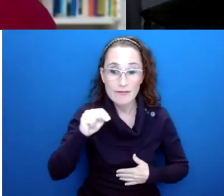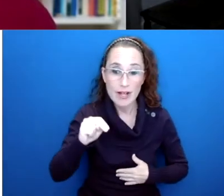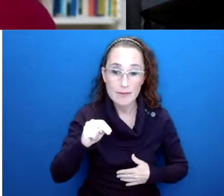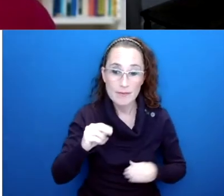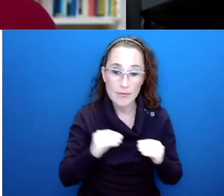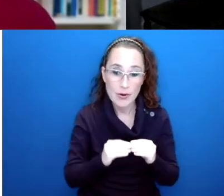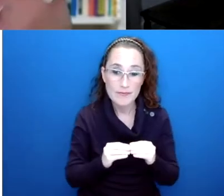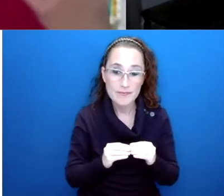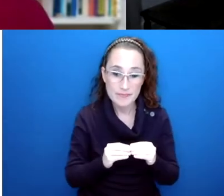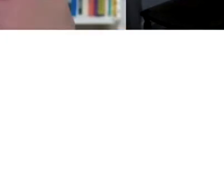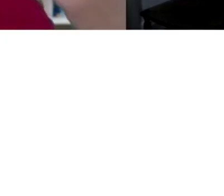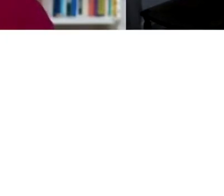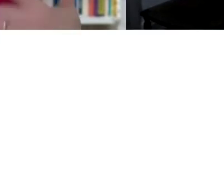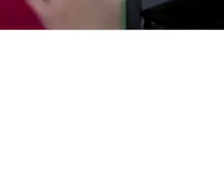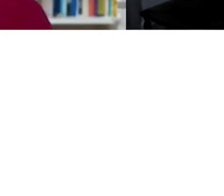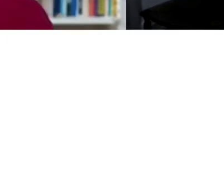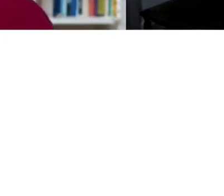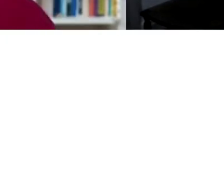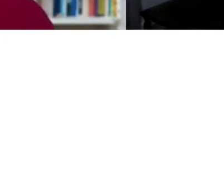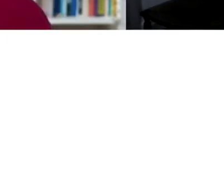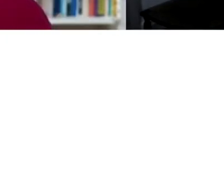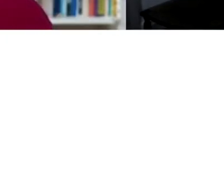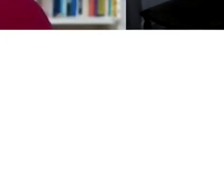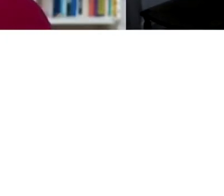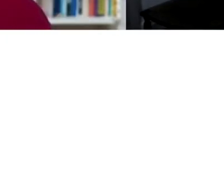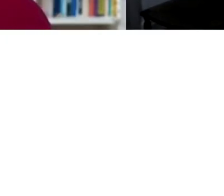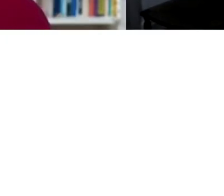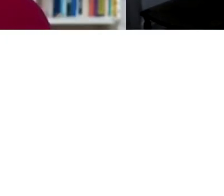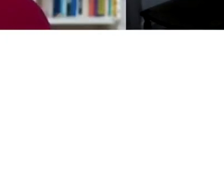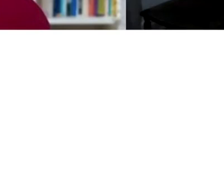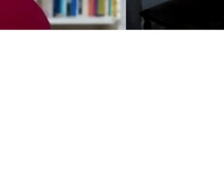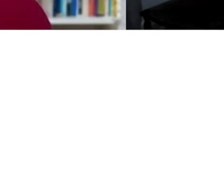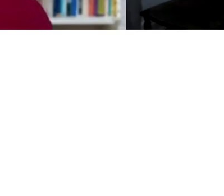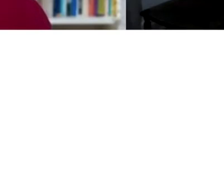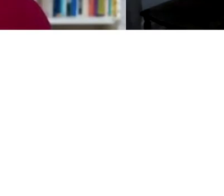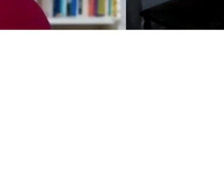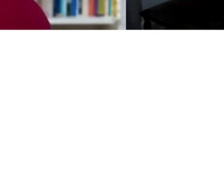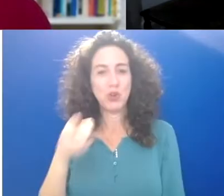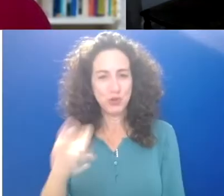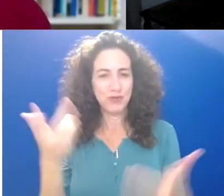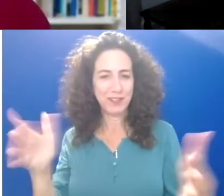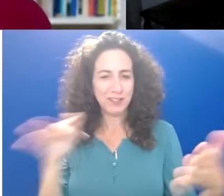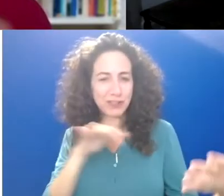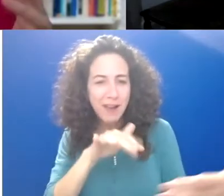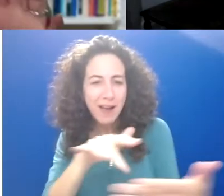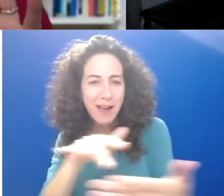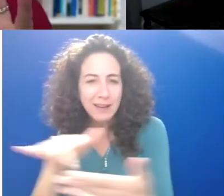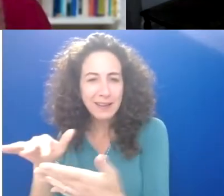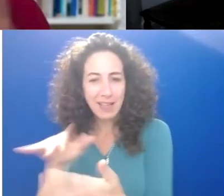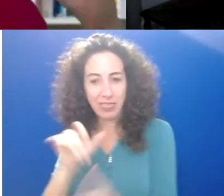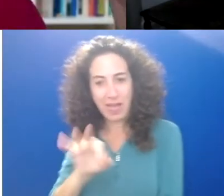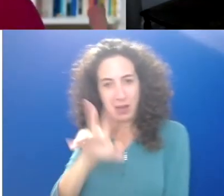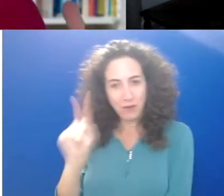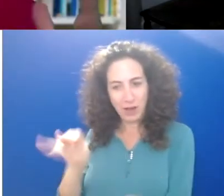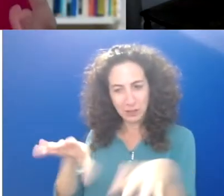And and through through the studies through, you know, reviewing what the fun squad was doing, you were able then to,